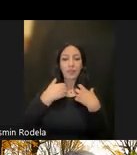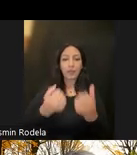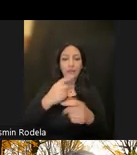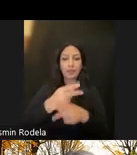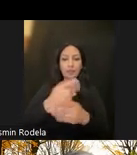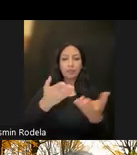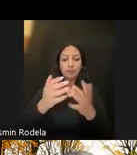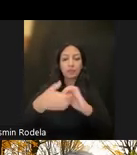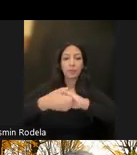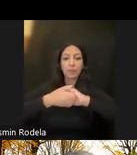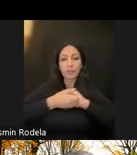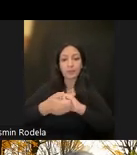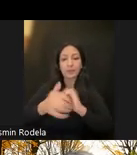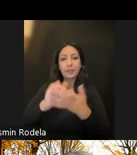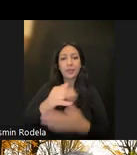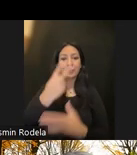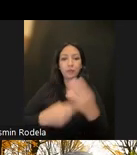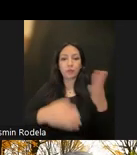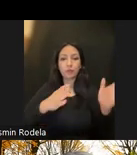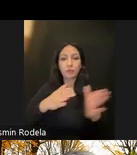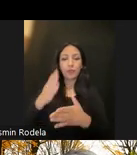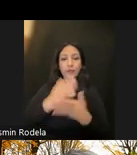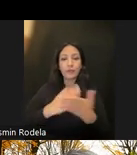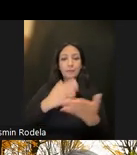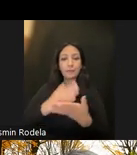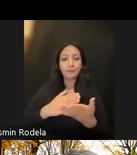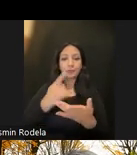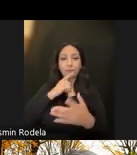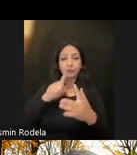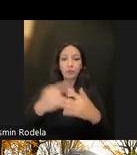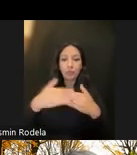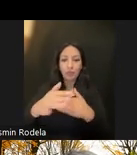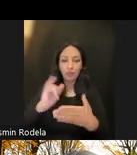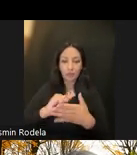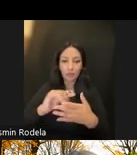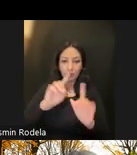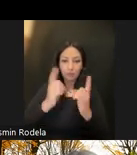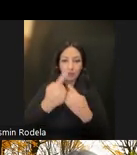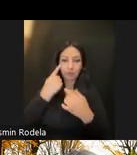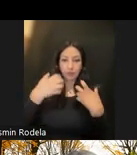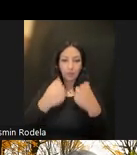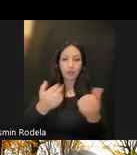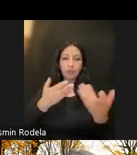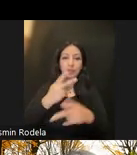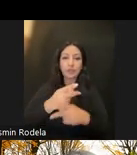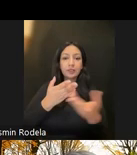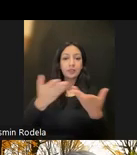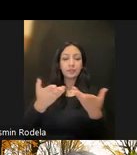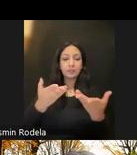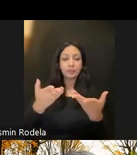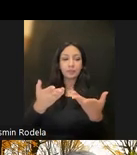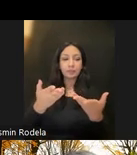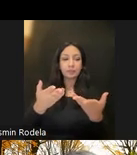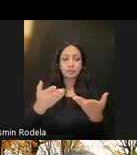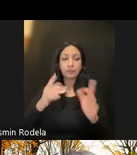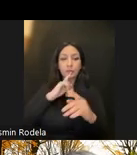on together. It's a two-part initiative where the Department of Health Care Services is